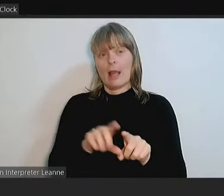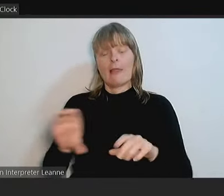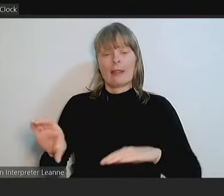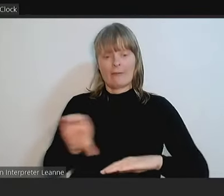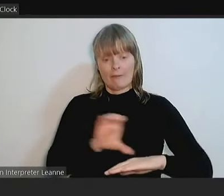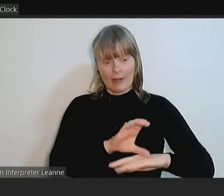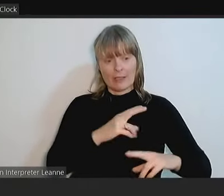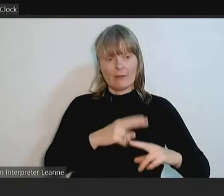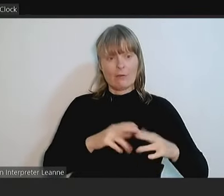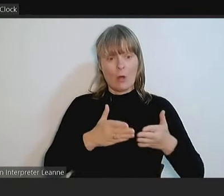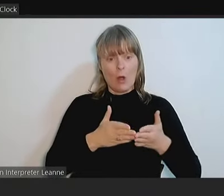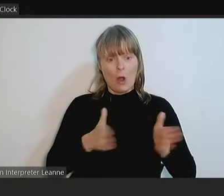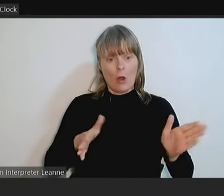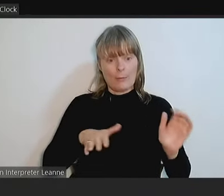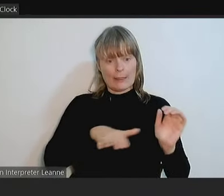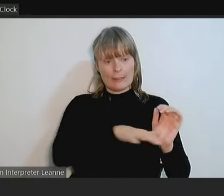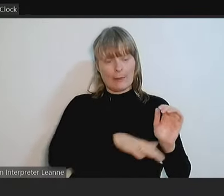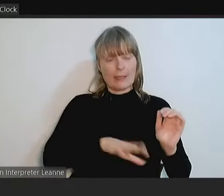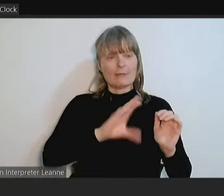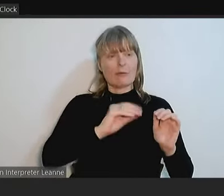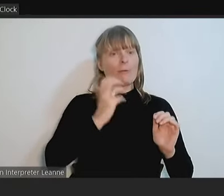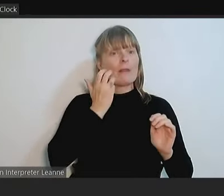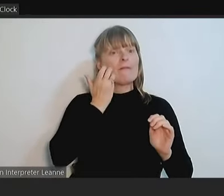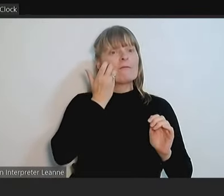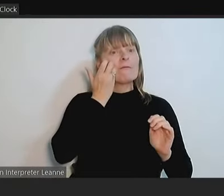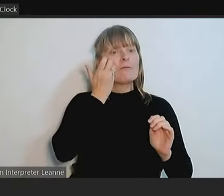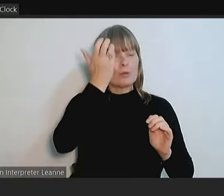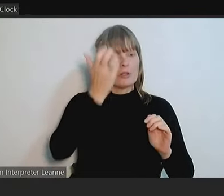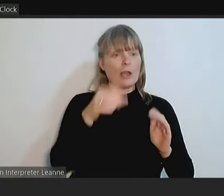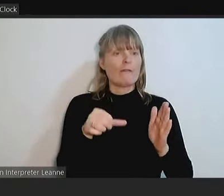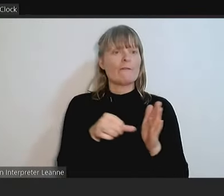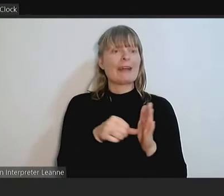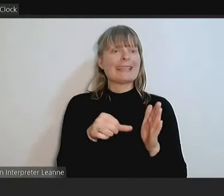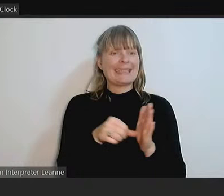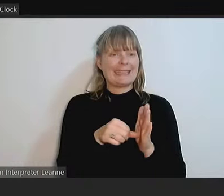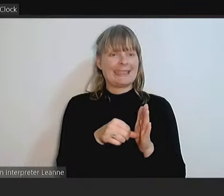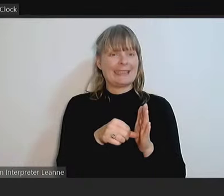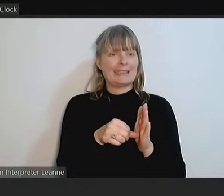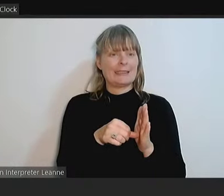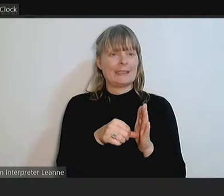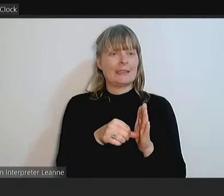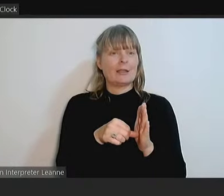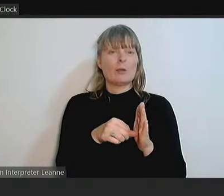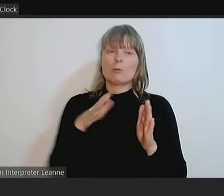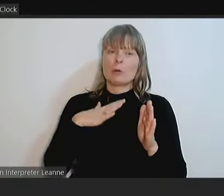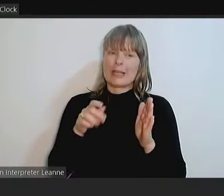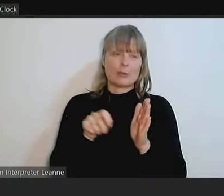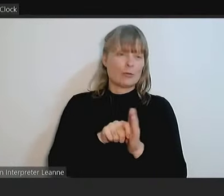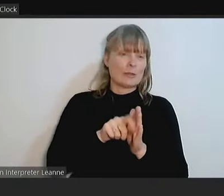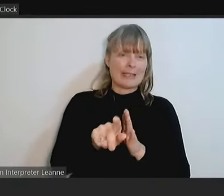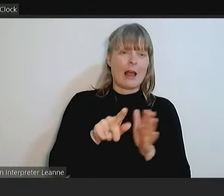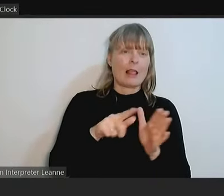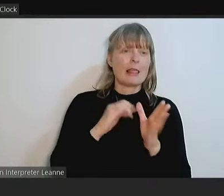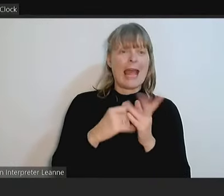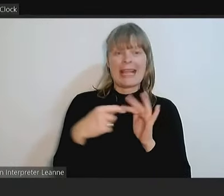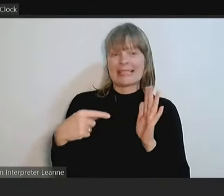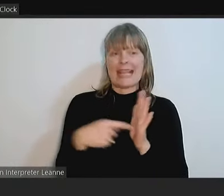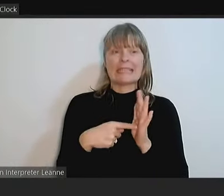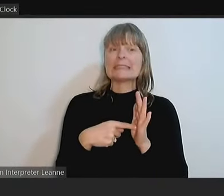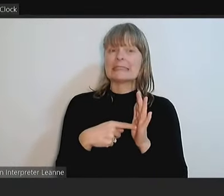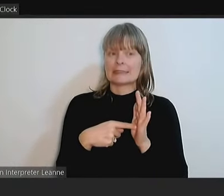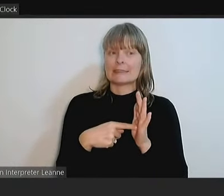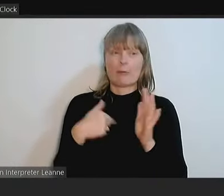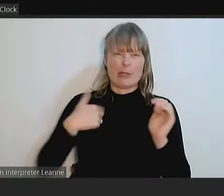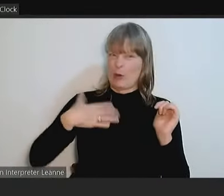from the future fund if we're able to make some asset sales to fund that from assets we don't use or